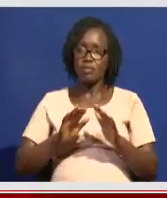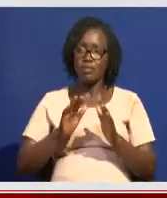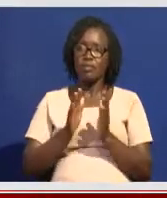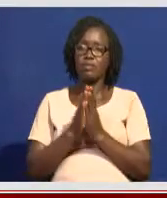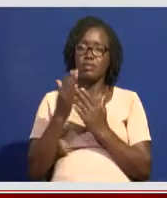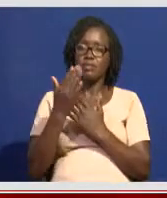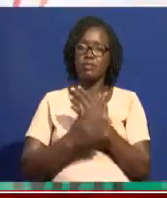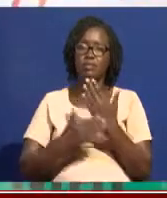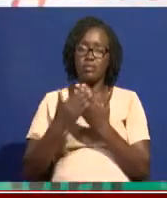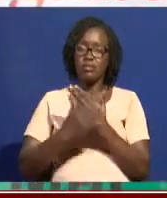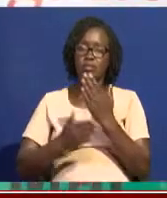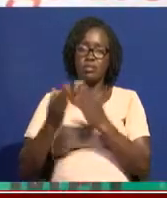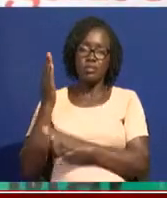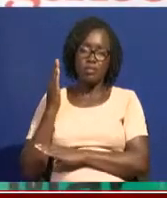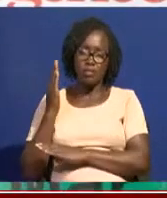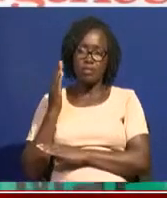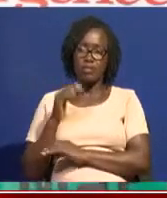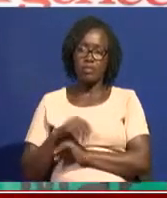cybersecurity.